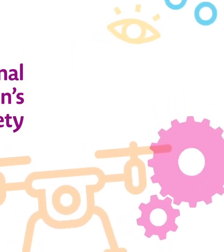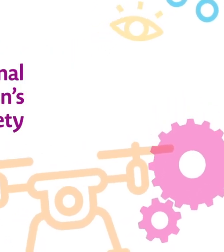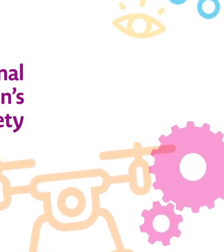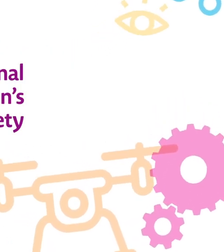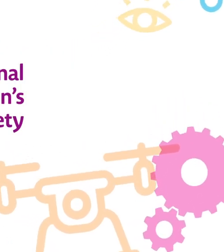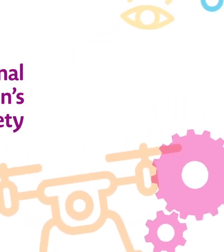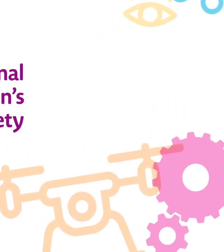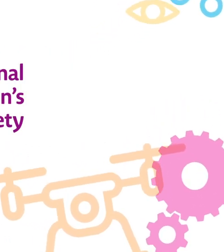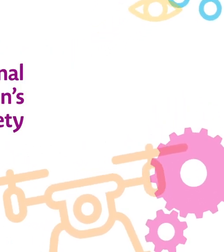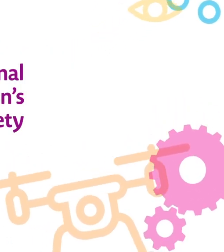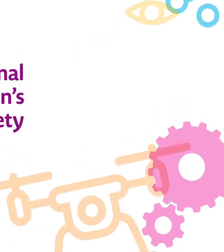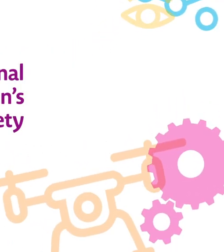What do I have If you are ready